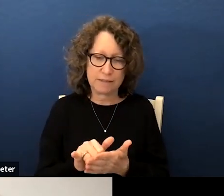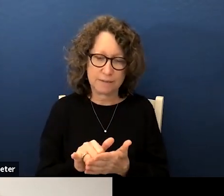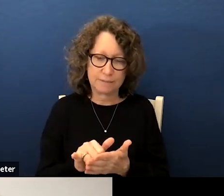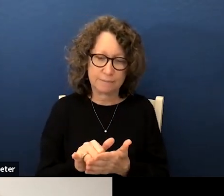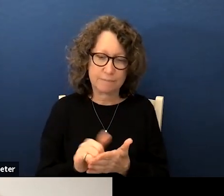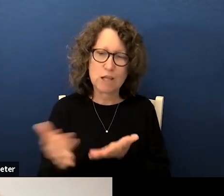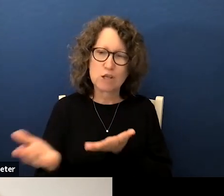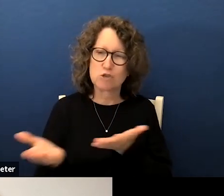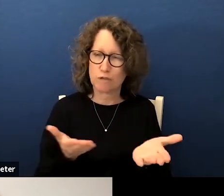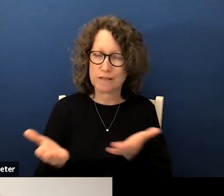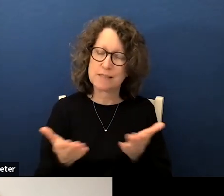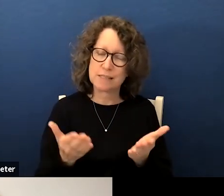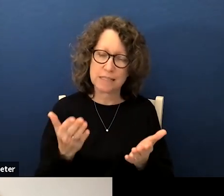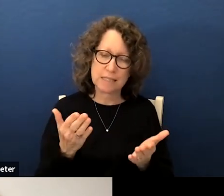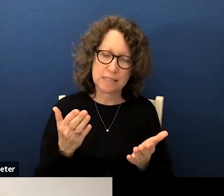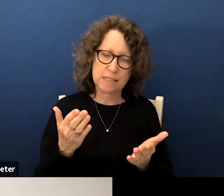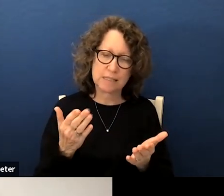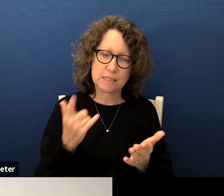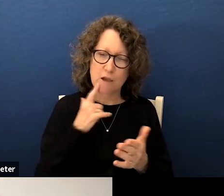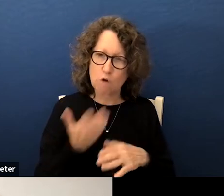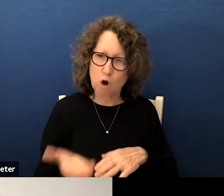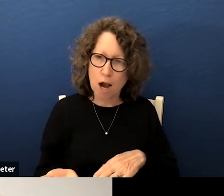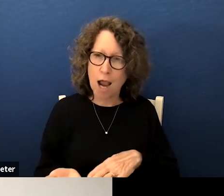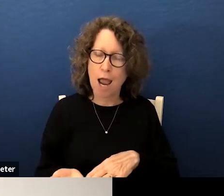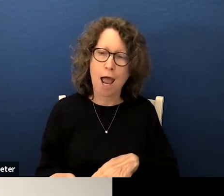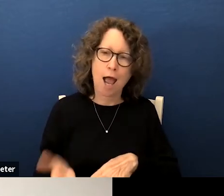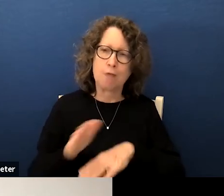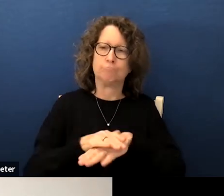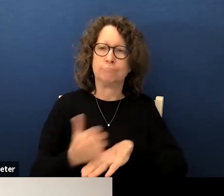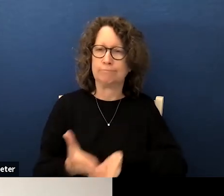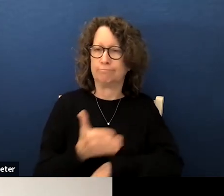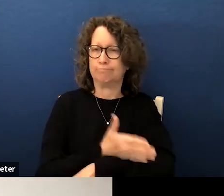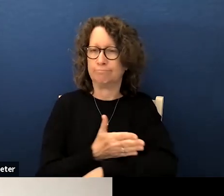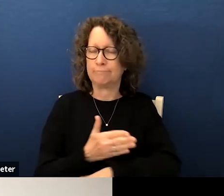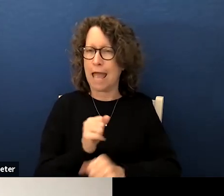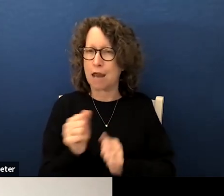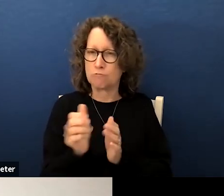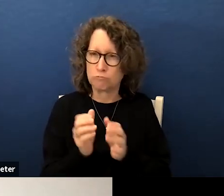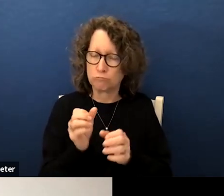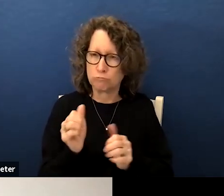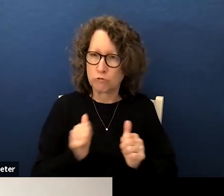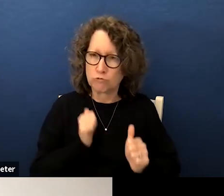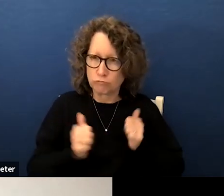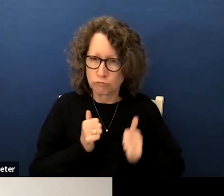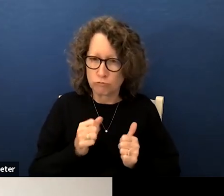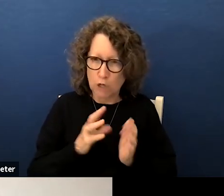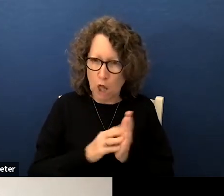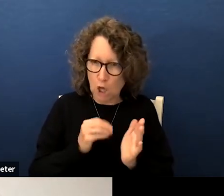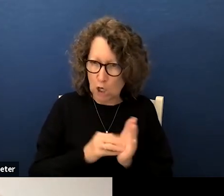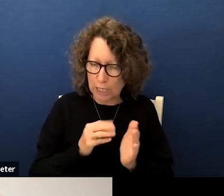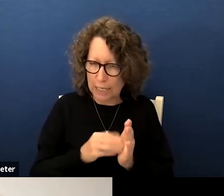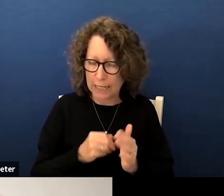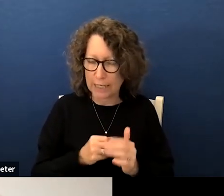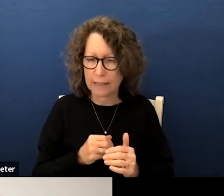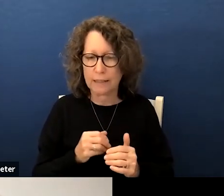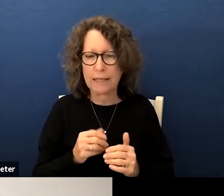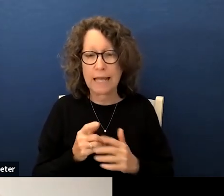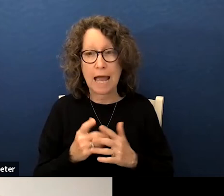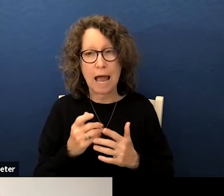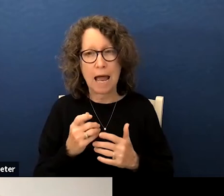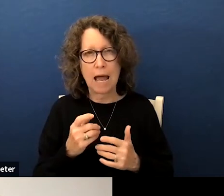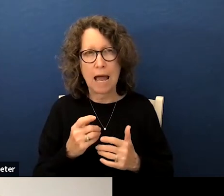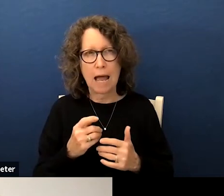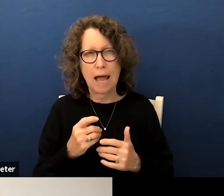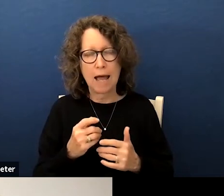services for enhanced and rigorous learning so i support the resolution i can make the motion if that's the time for at this point